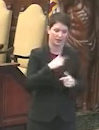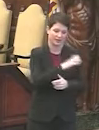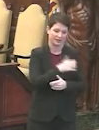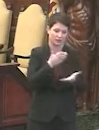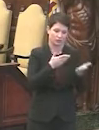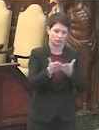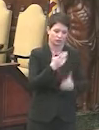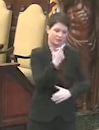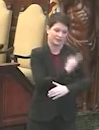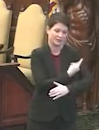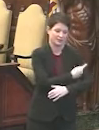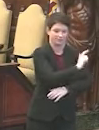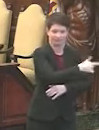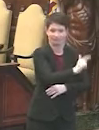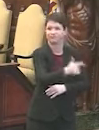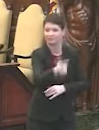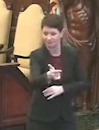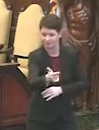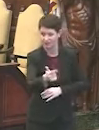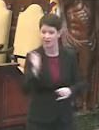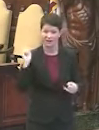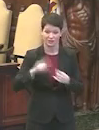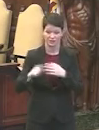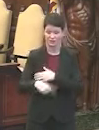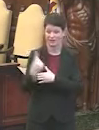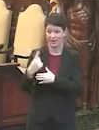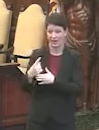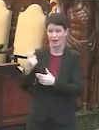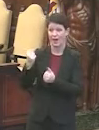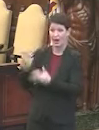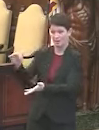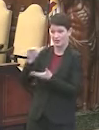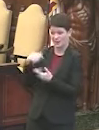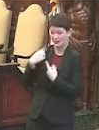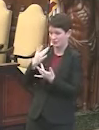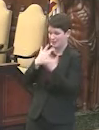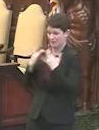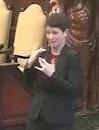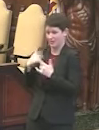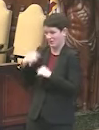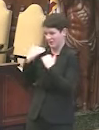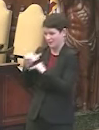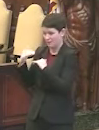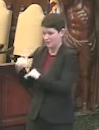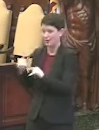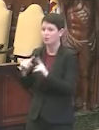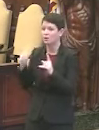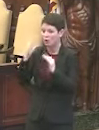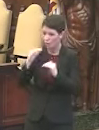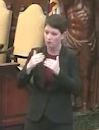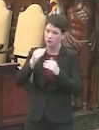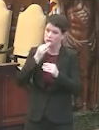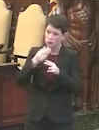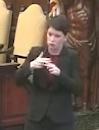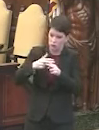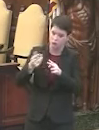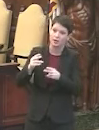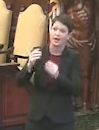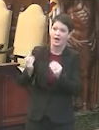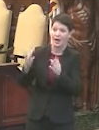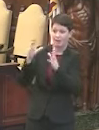services to meet that demand. Up until now, our limit really has been the number of doses, but it's shifting now as the doses increase to be more on the